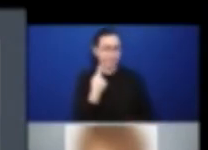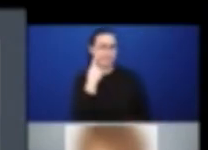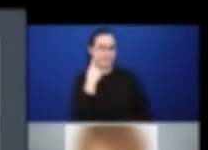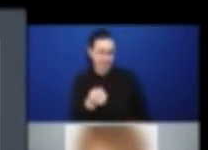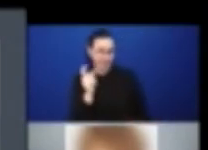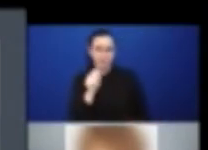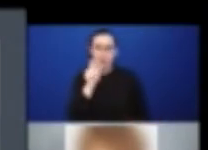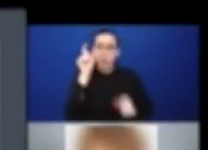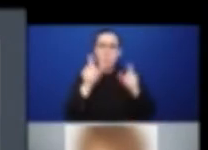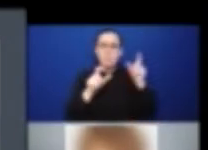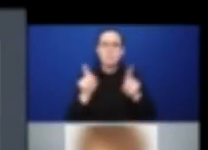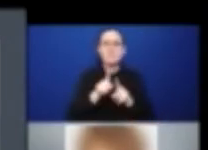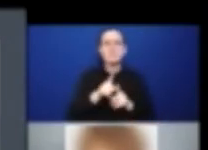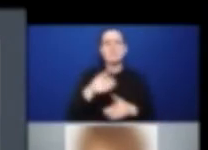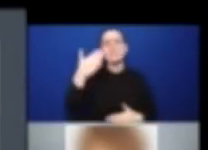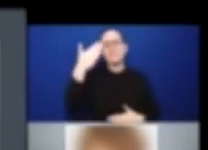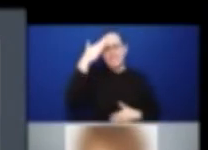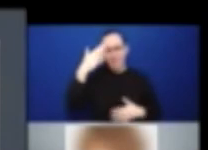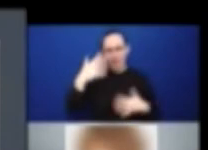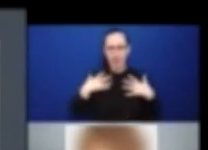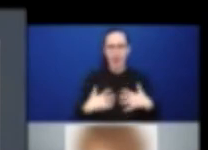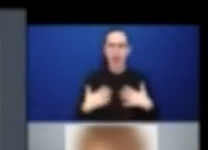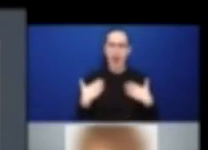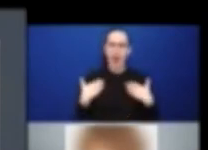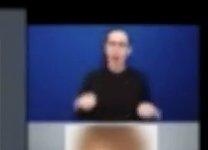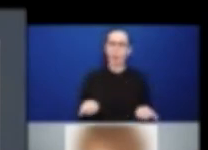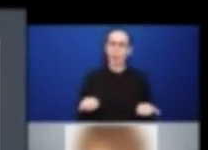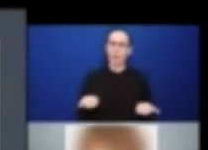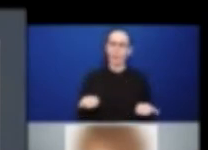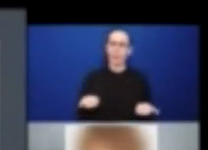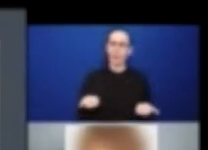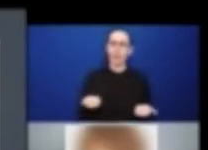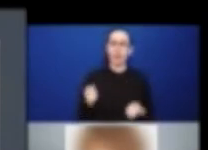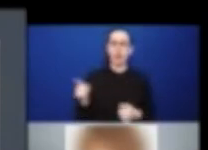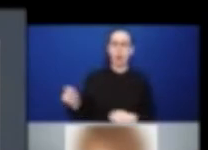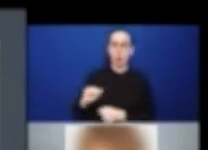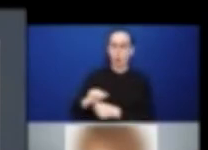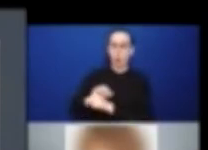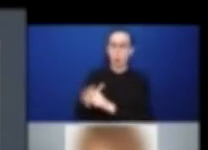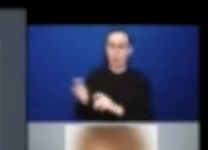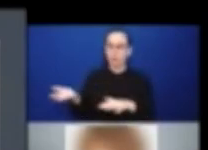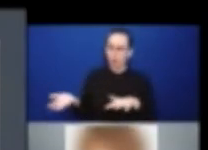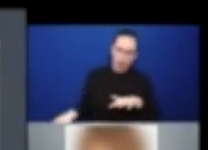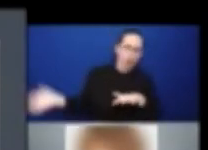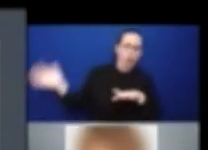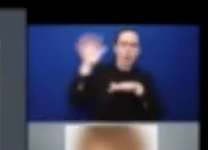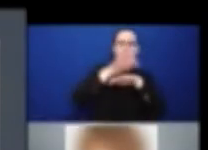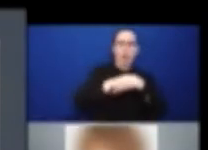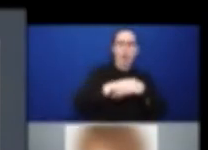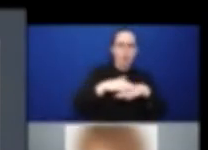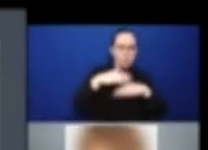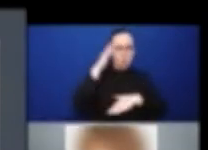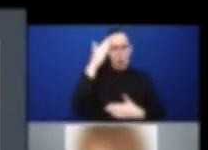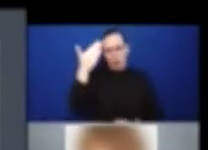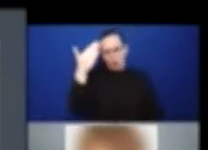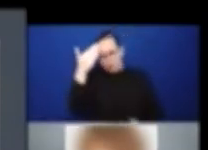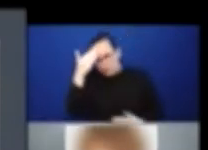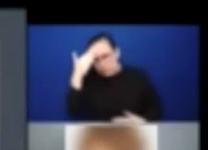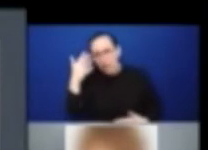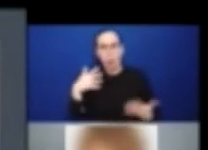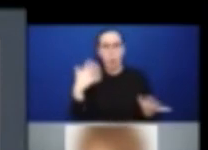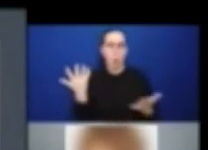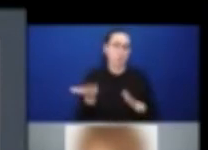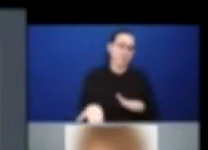-19 across different regions of the world. We've seen that the residential situation of individuals